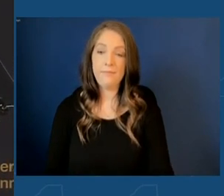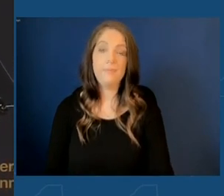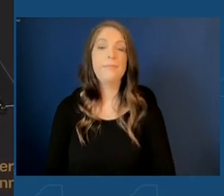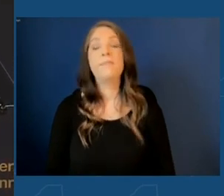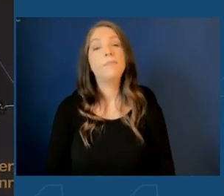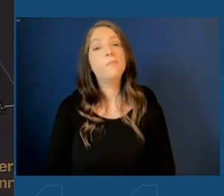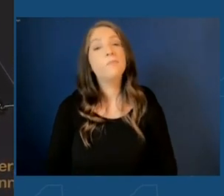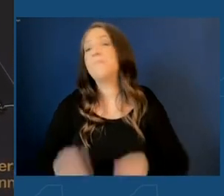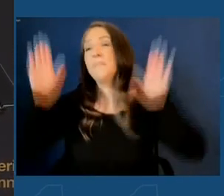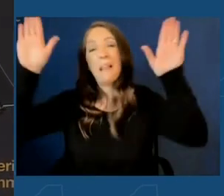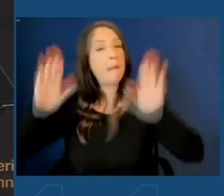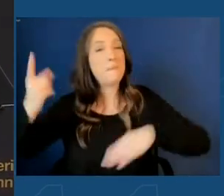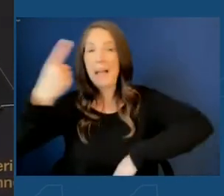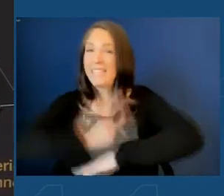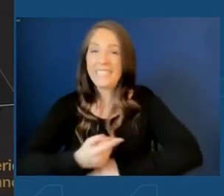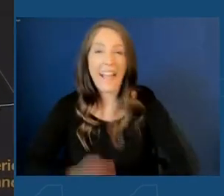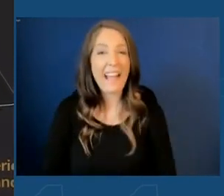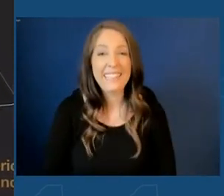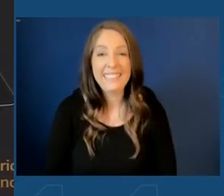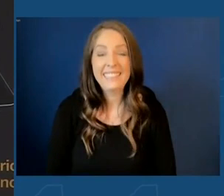It's such a great day. Absolutely.